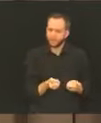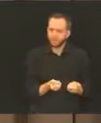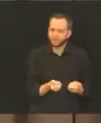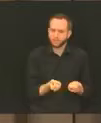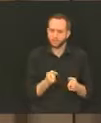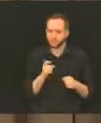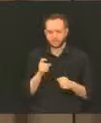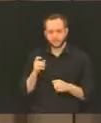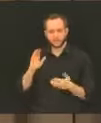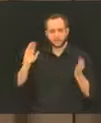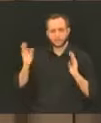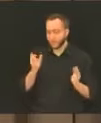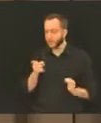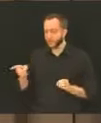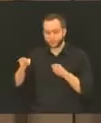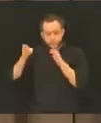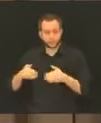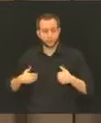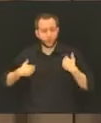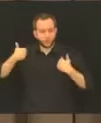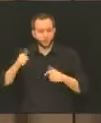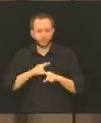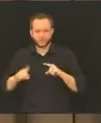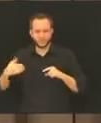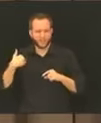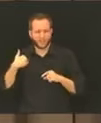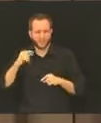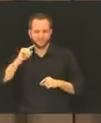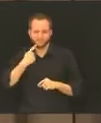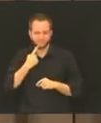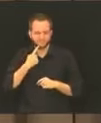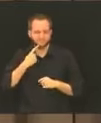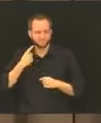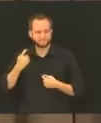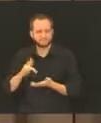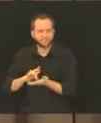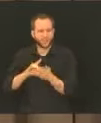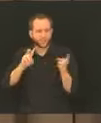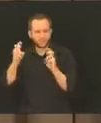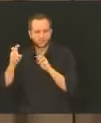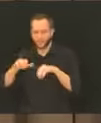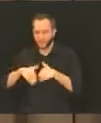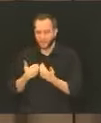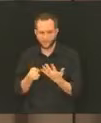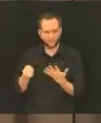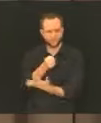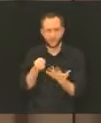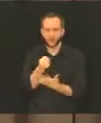condition. So just what is the thought process in how people are prioritized for vaccines?